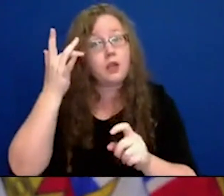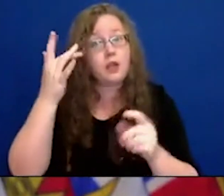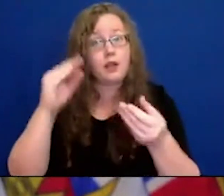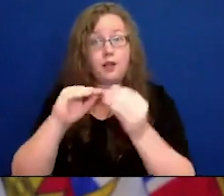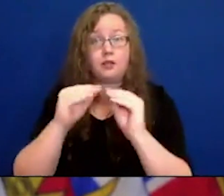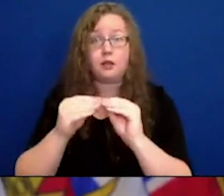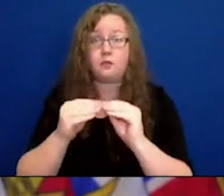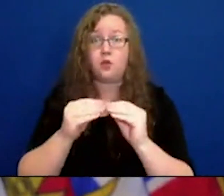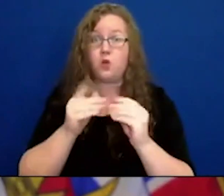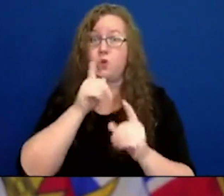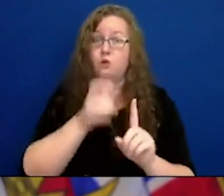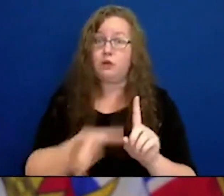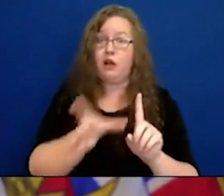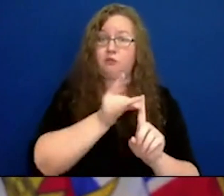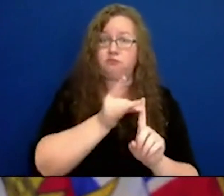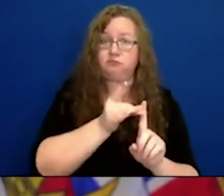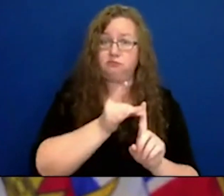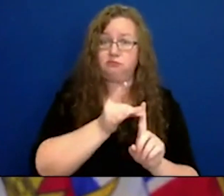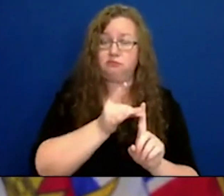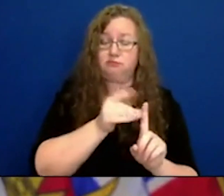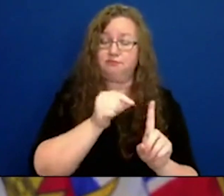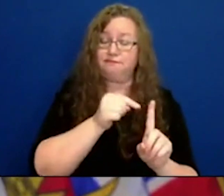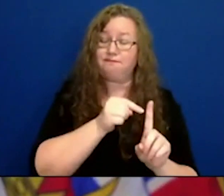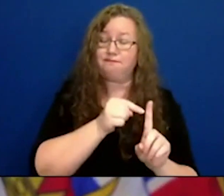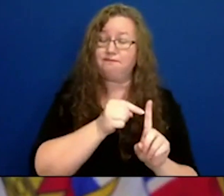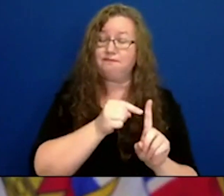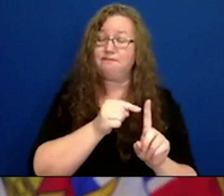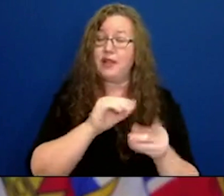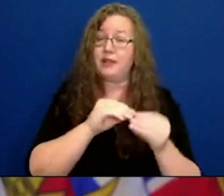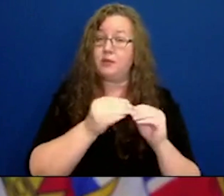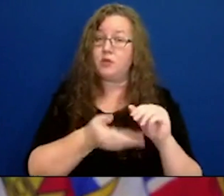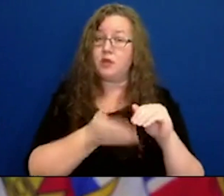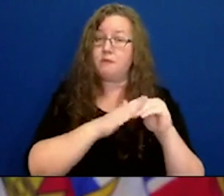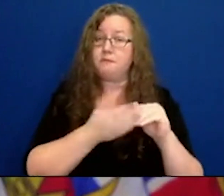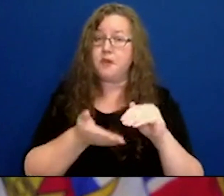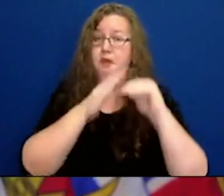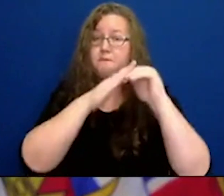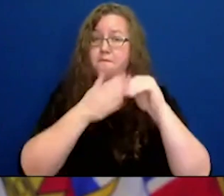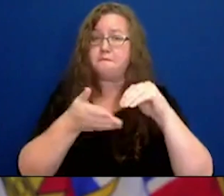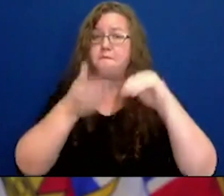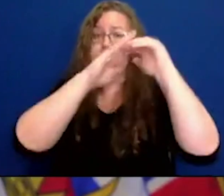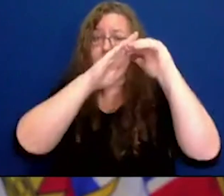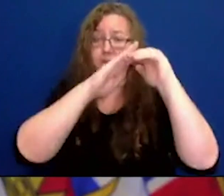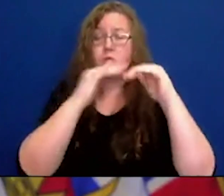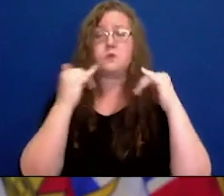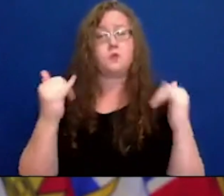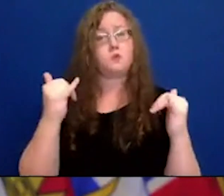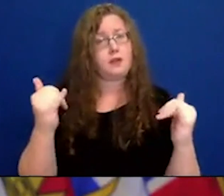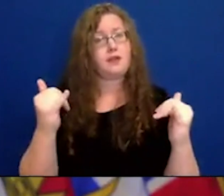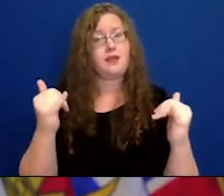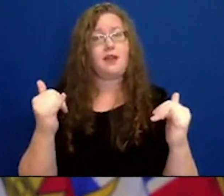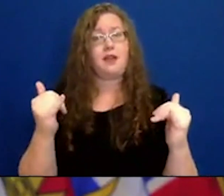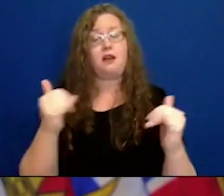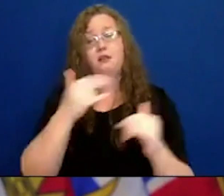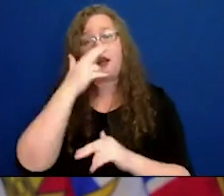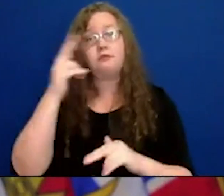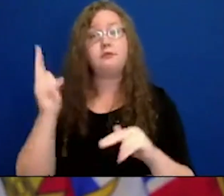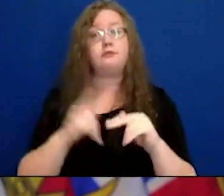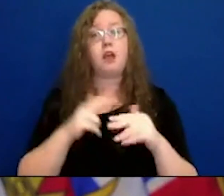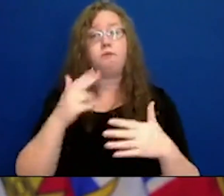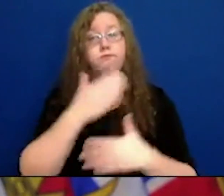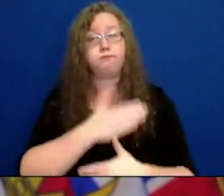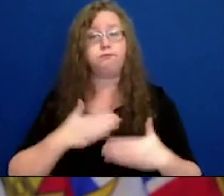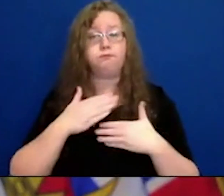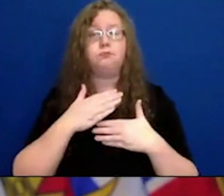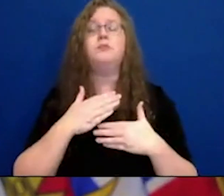And now is the time where we need to just take a step back from that. And I know that many of the leagues, hockey leagues and soccer